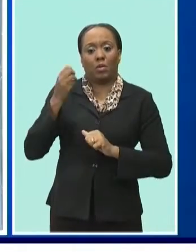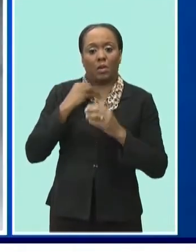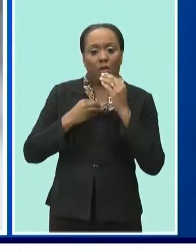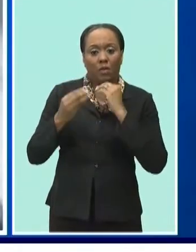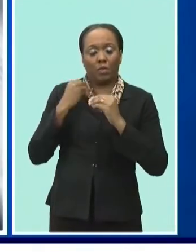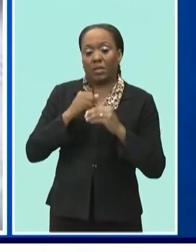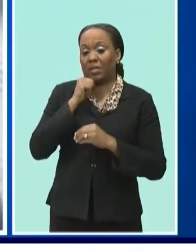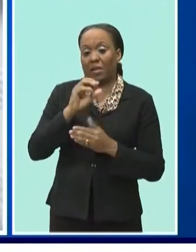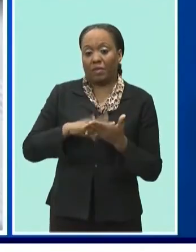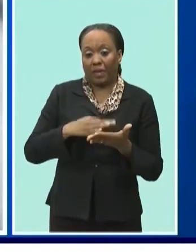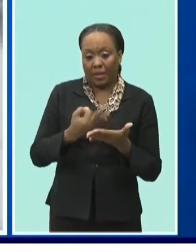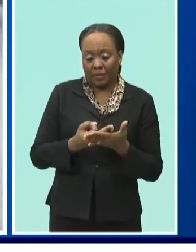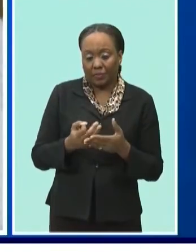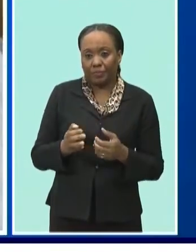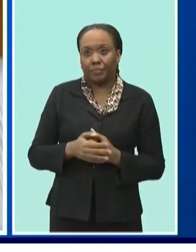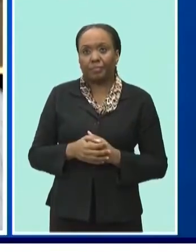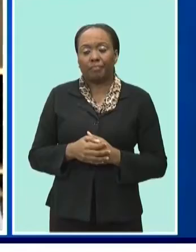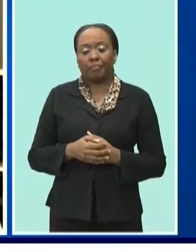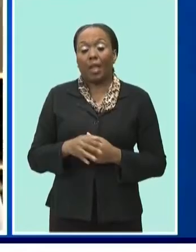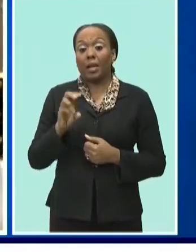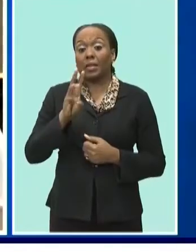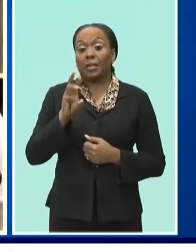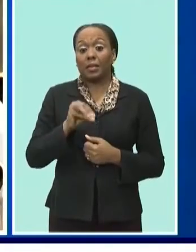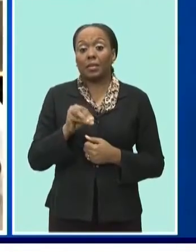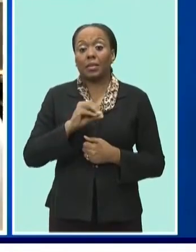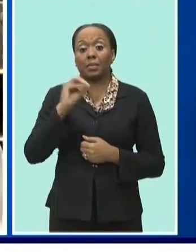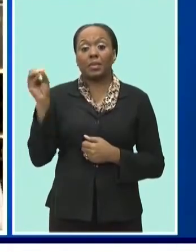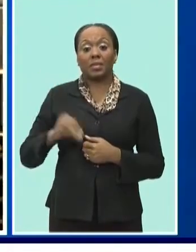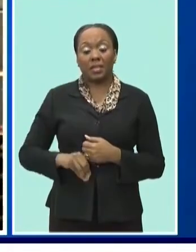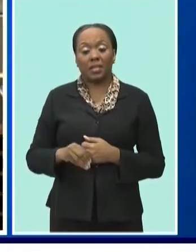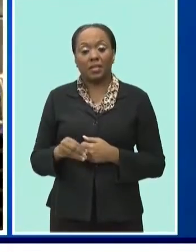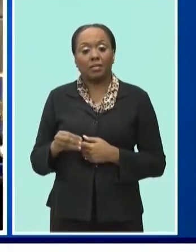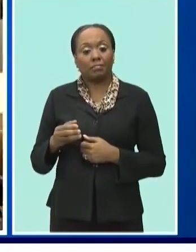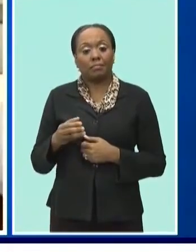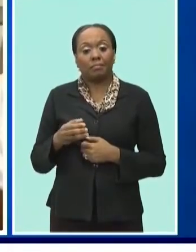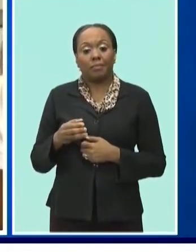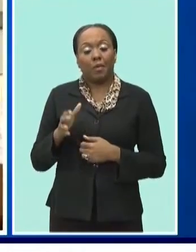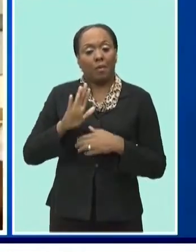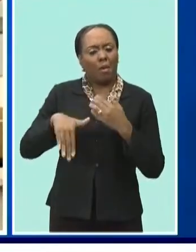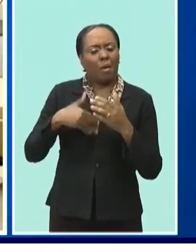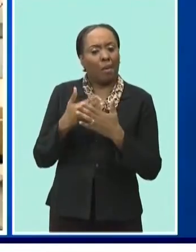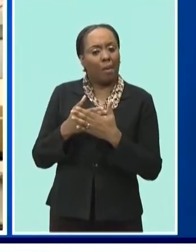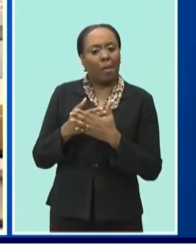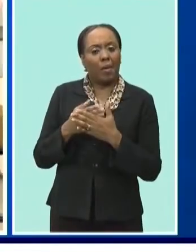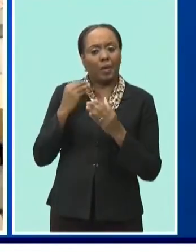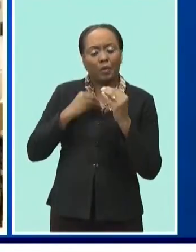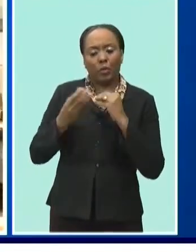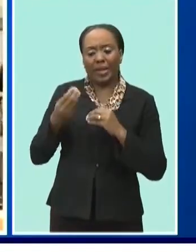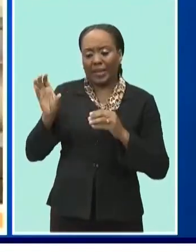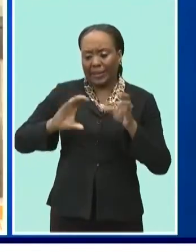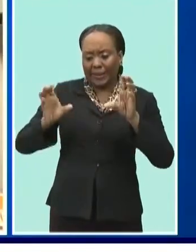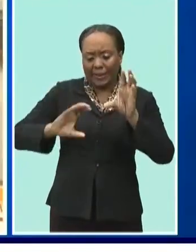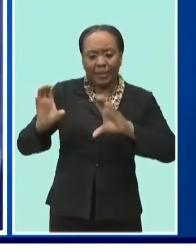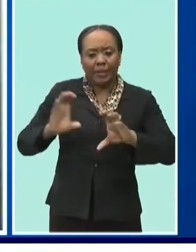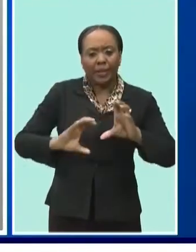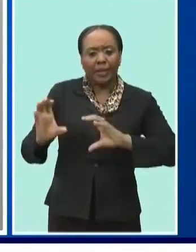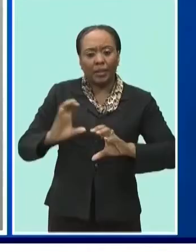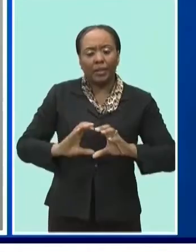fried. 60% of the goods and services used by Burger King are sourced locally at a cost of $3 million.